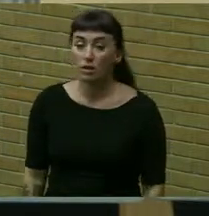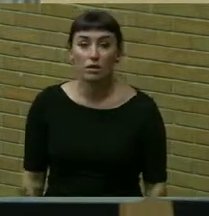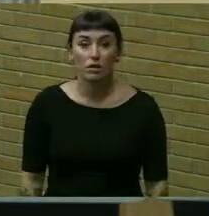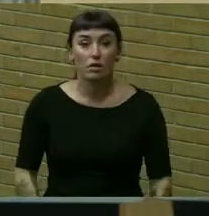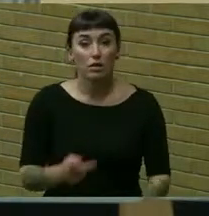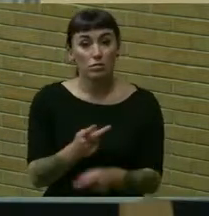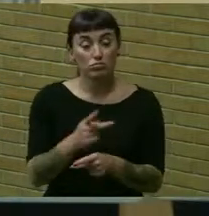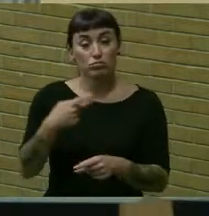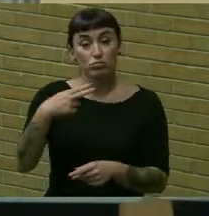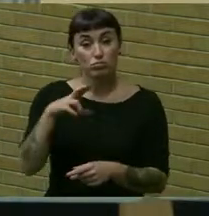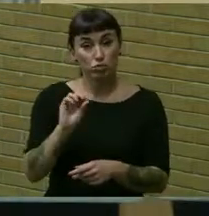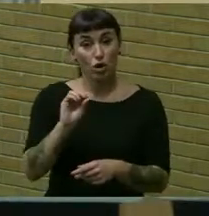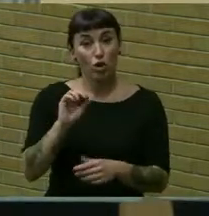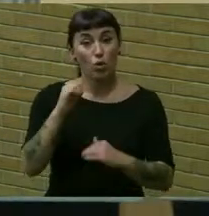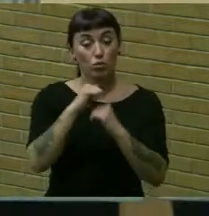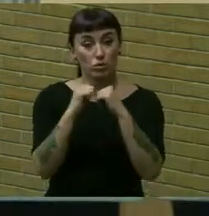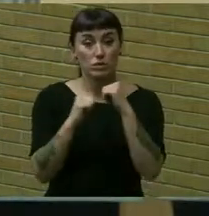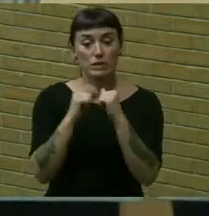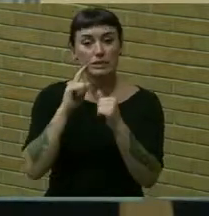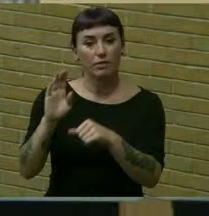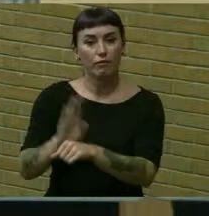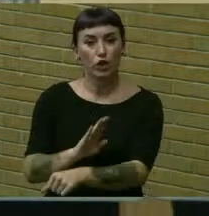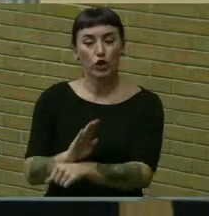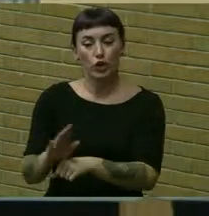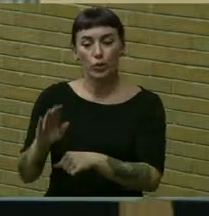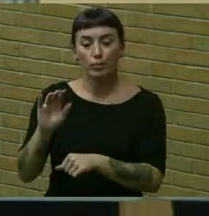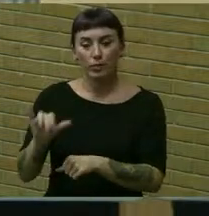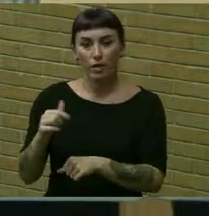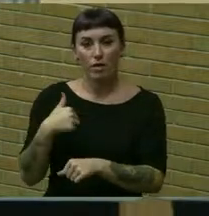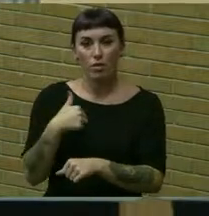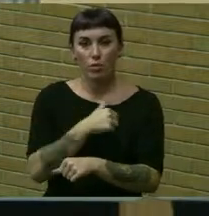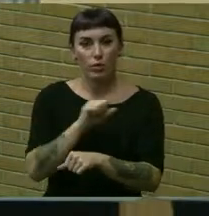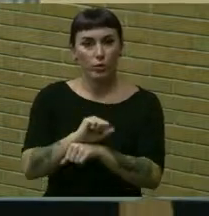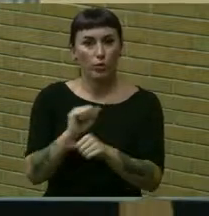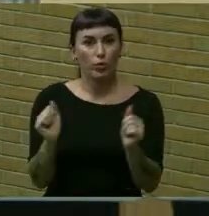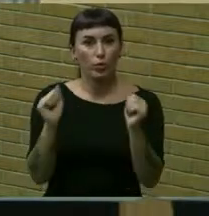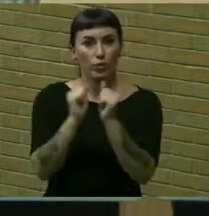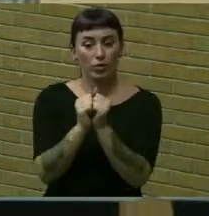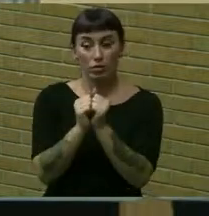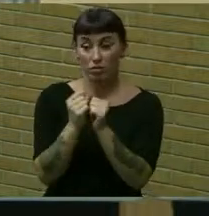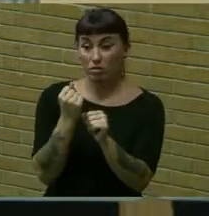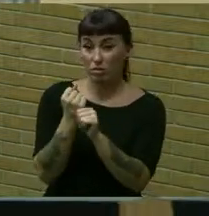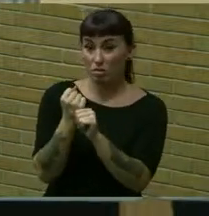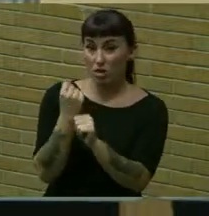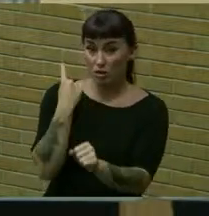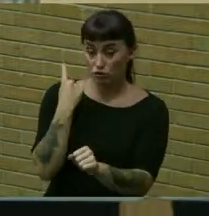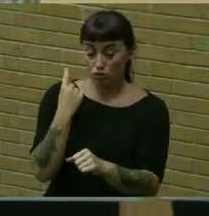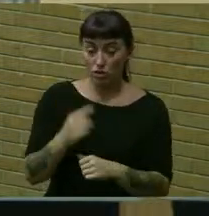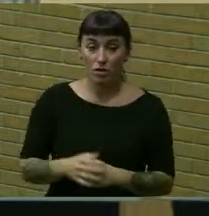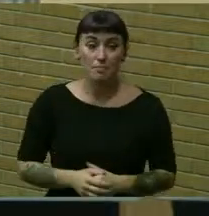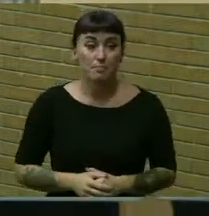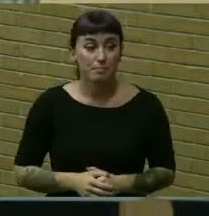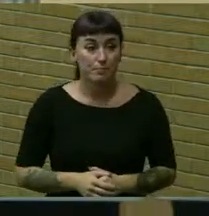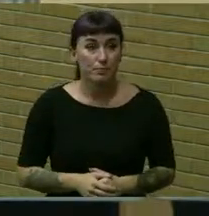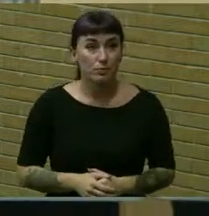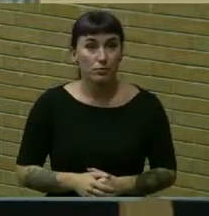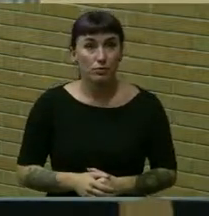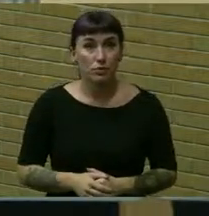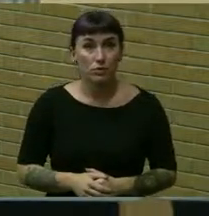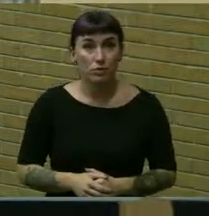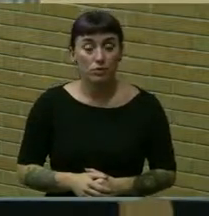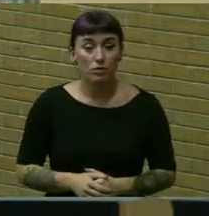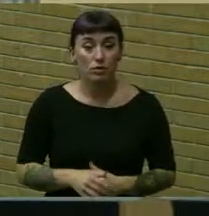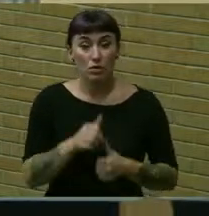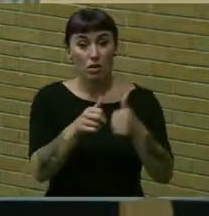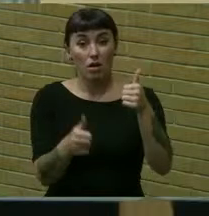pro construction is the firm that we worked with uh last year um and